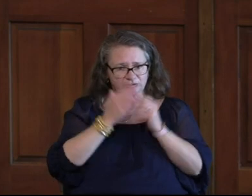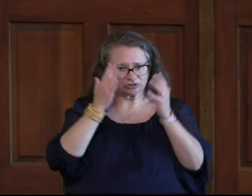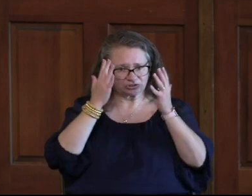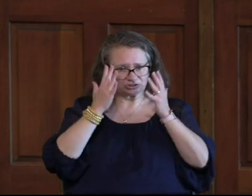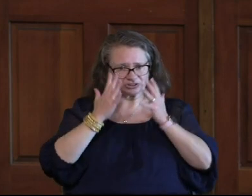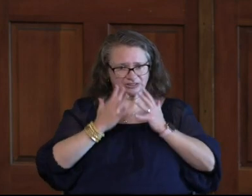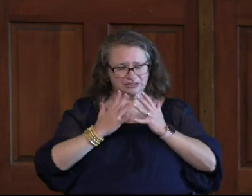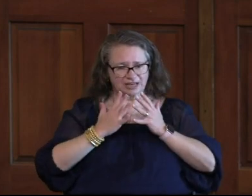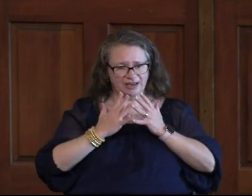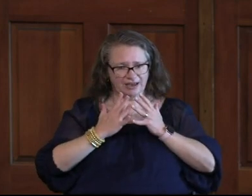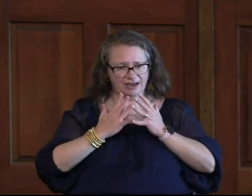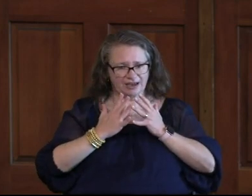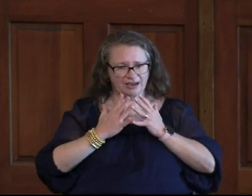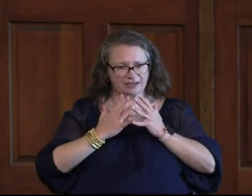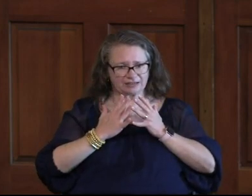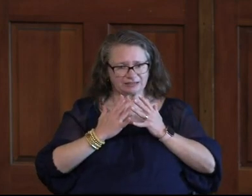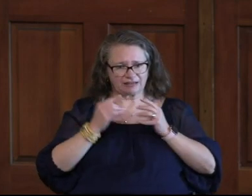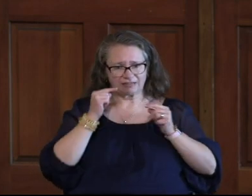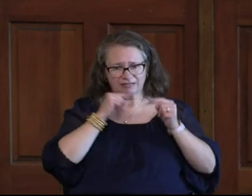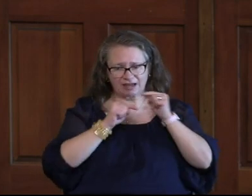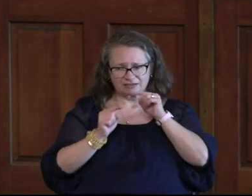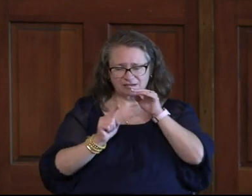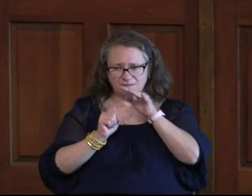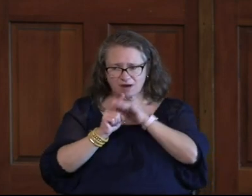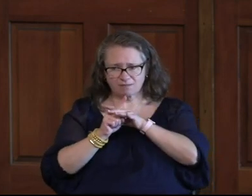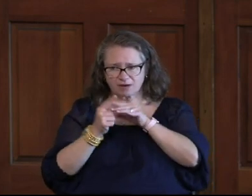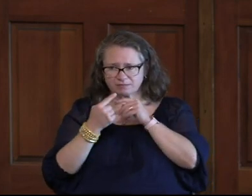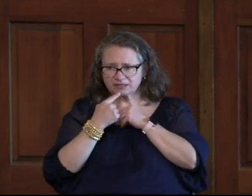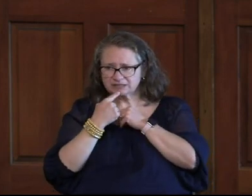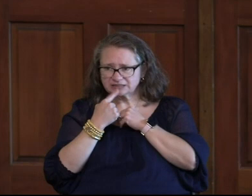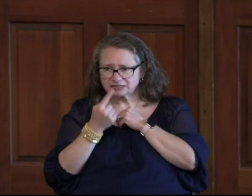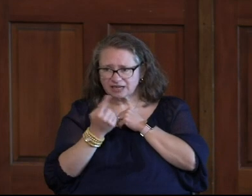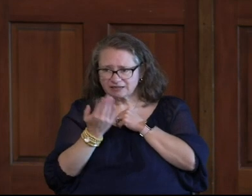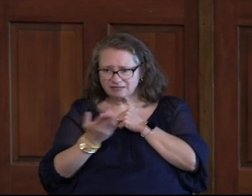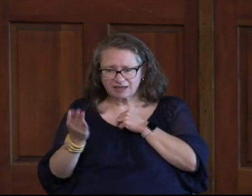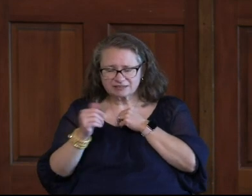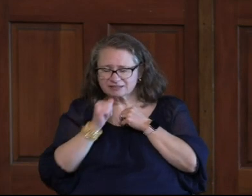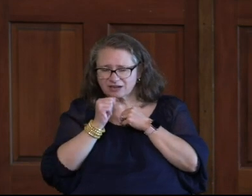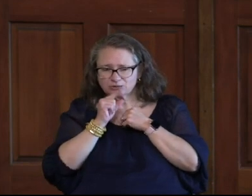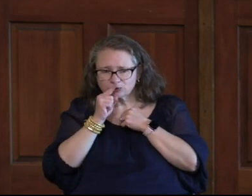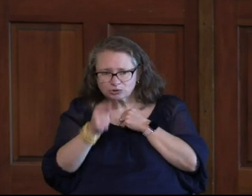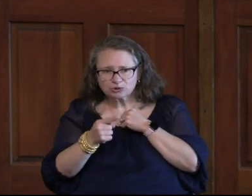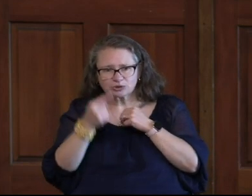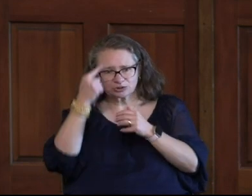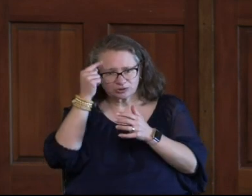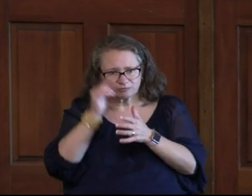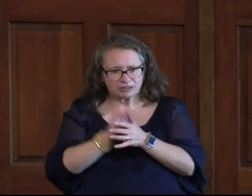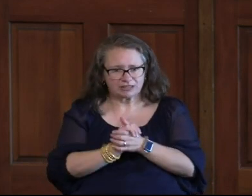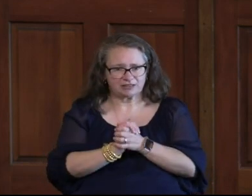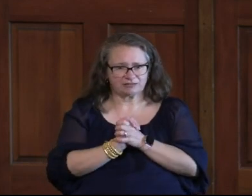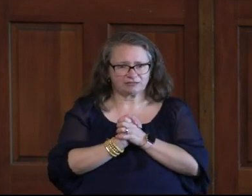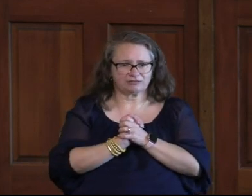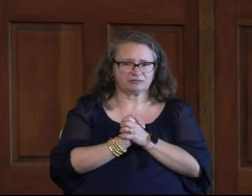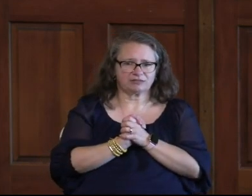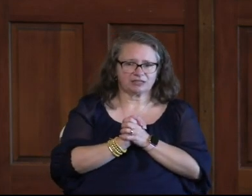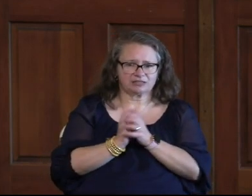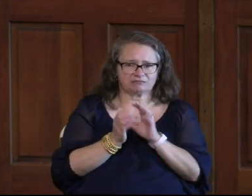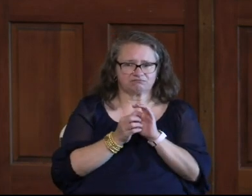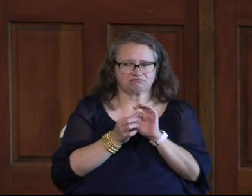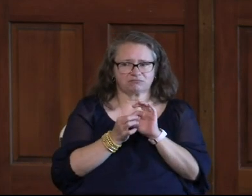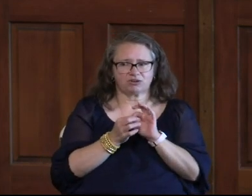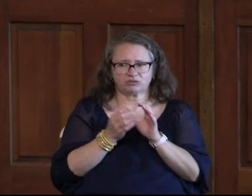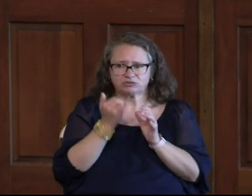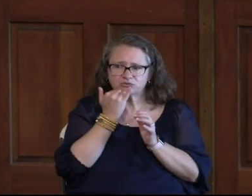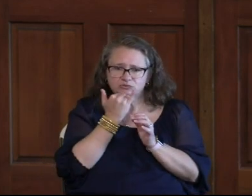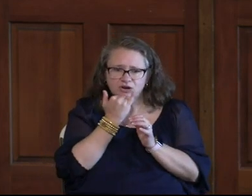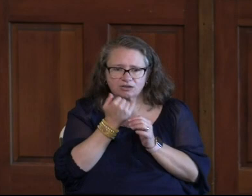You're vulnerable To lies The lies can creep in And tell you Tell you things That aren't true And you can believe Those things And hold on To those things